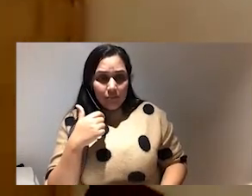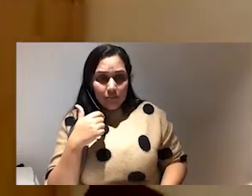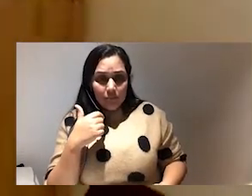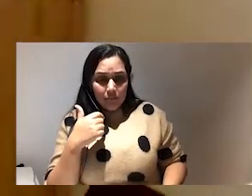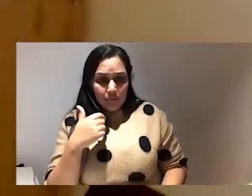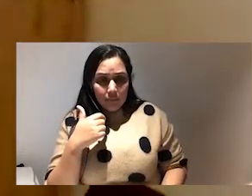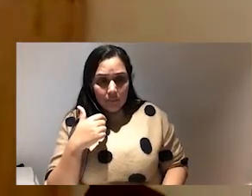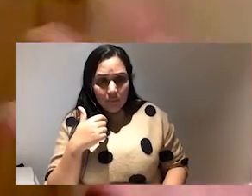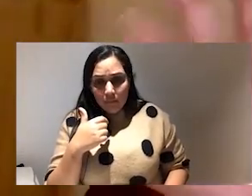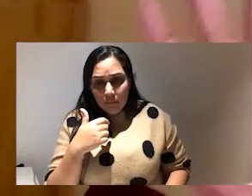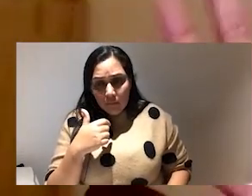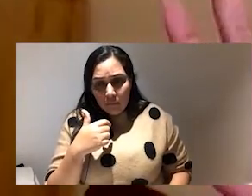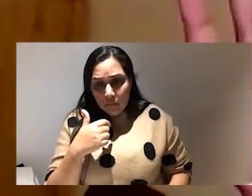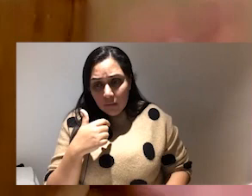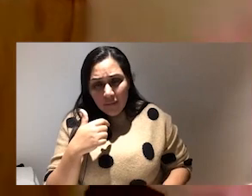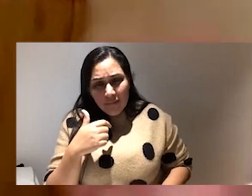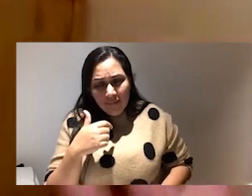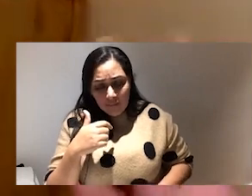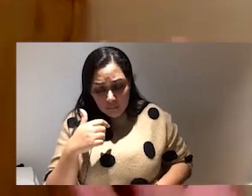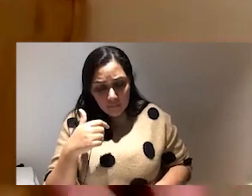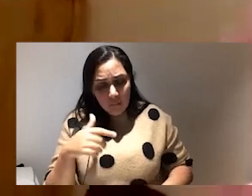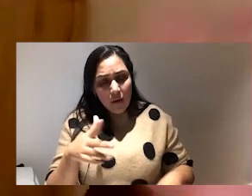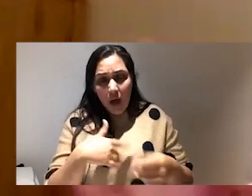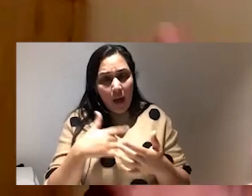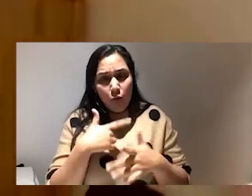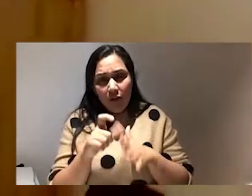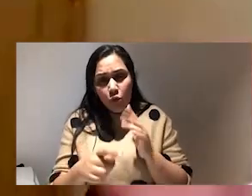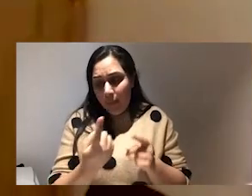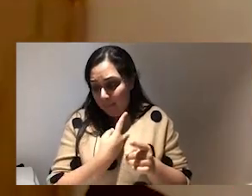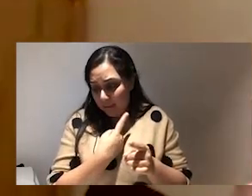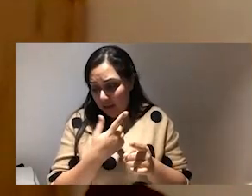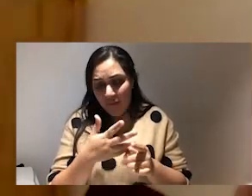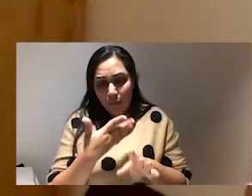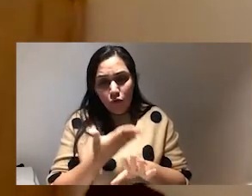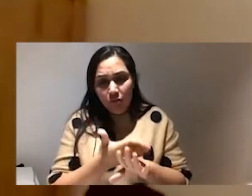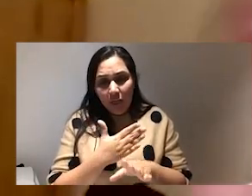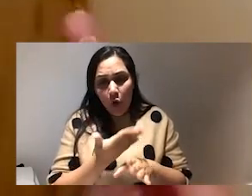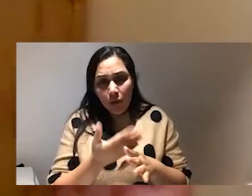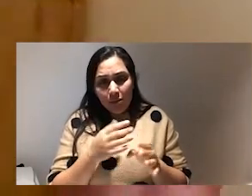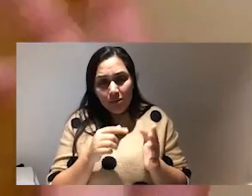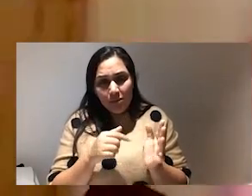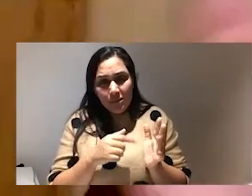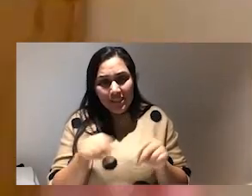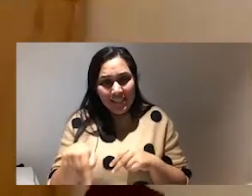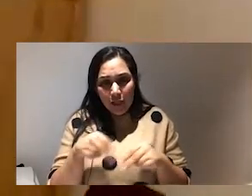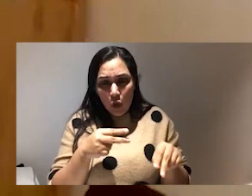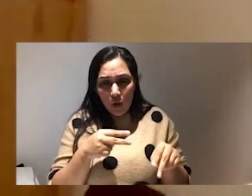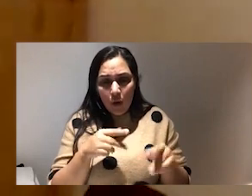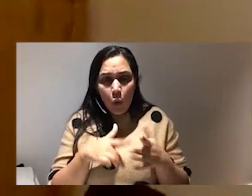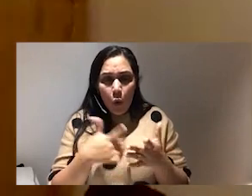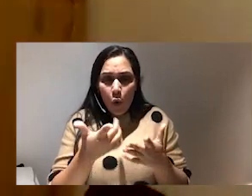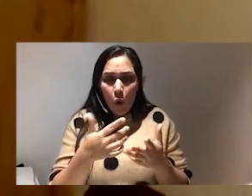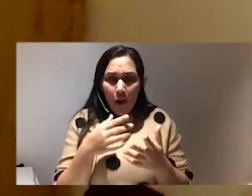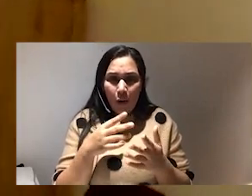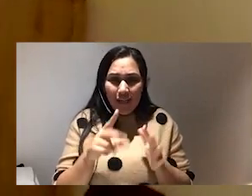like that i i'm not doing that myself like i'm not really on tick tock i'm not on instagram i'm particularly like not on sites where you have to post pictures